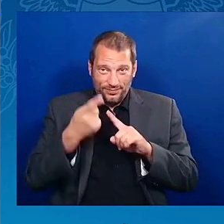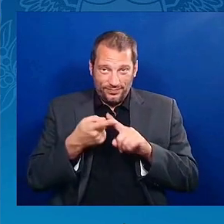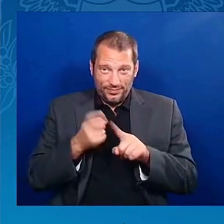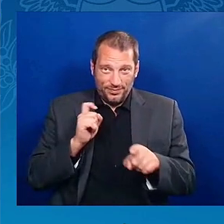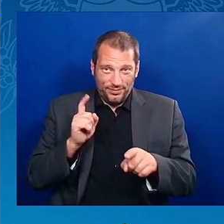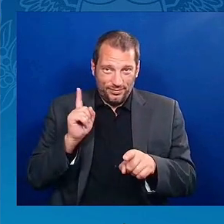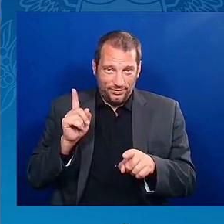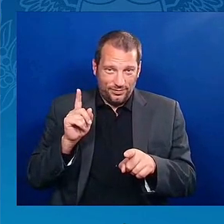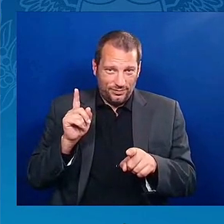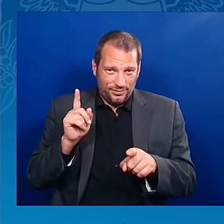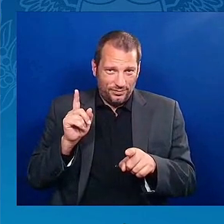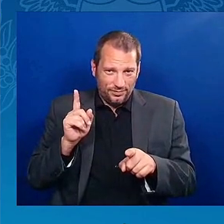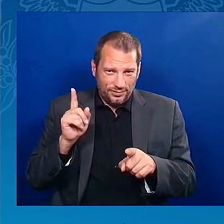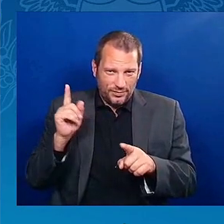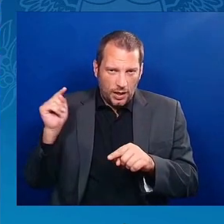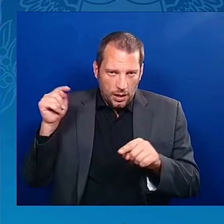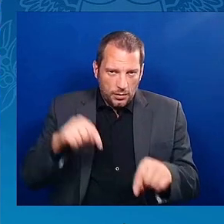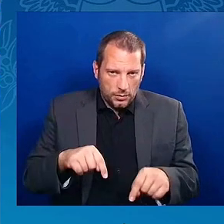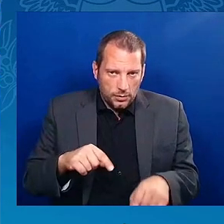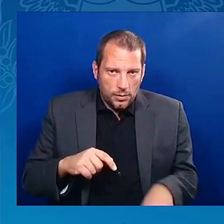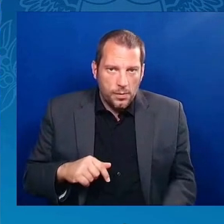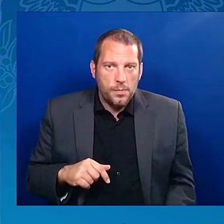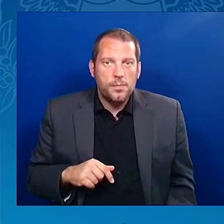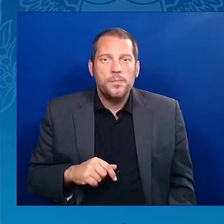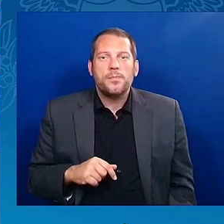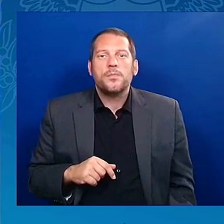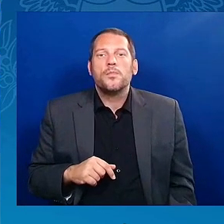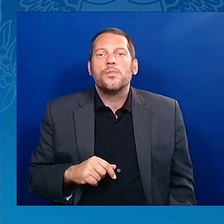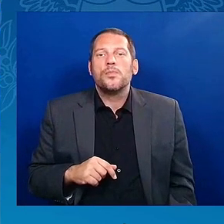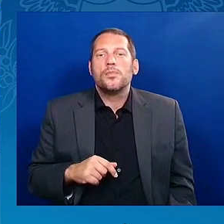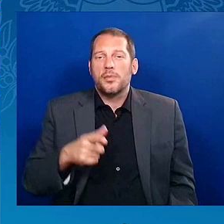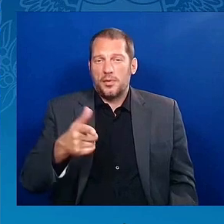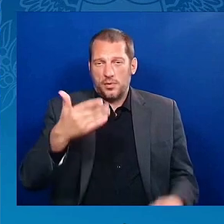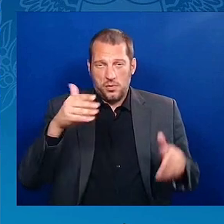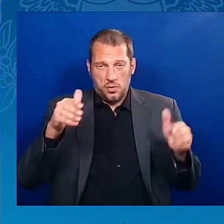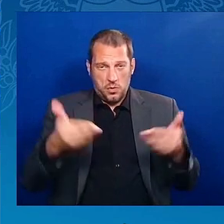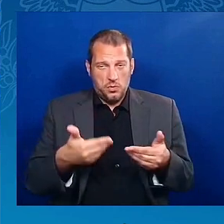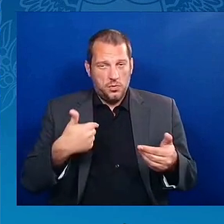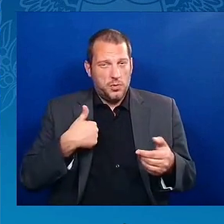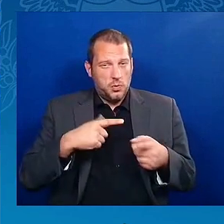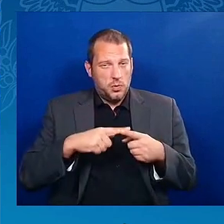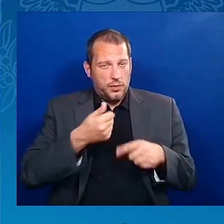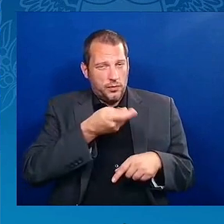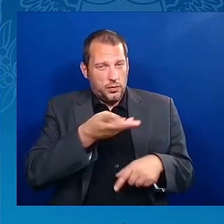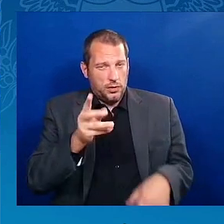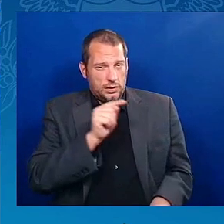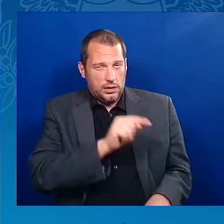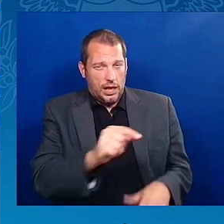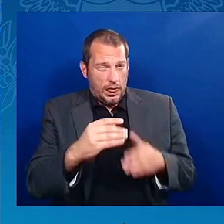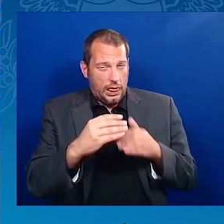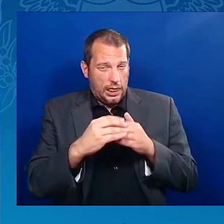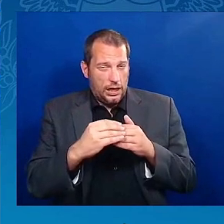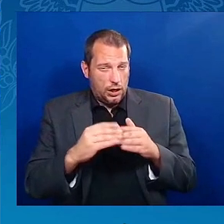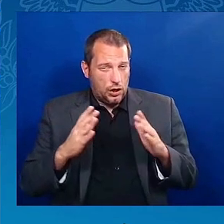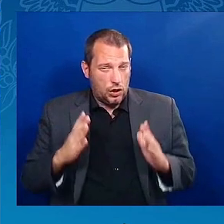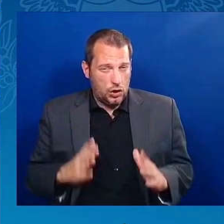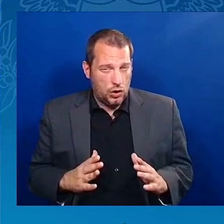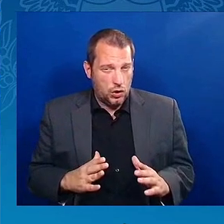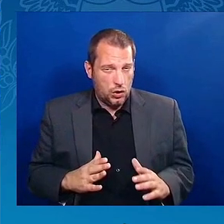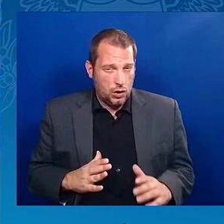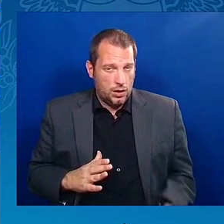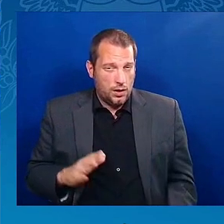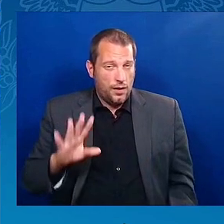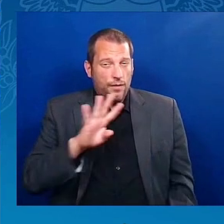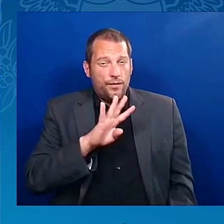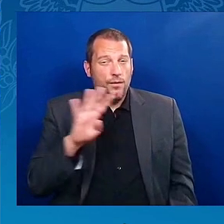Yeah. I'm in the life-saving business. I'm 40 miles up the road from Camp Grace who's in the soul-saving business. They